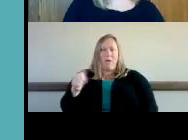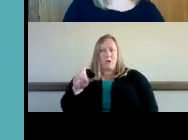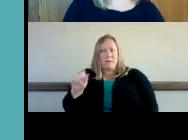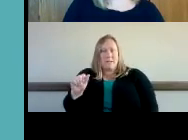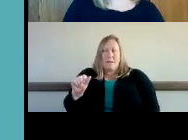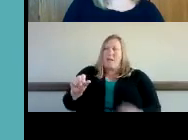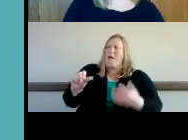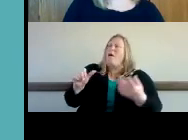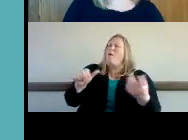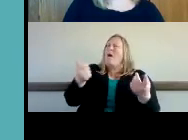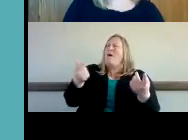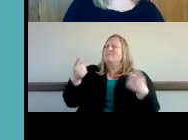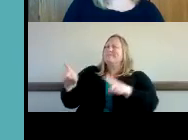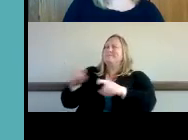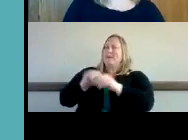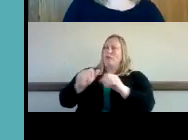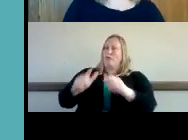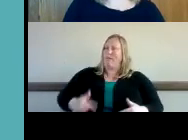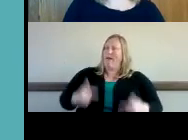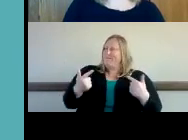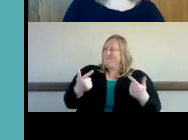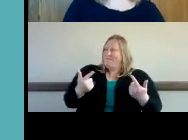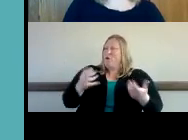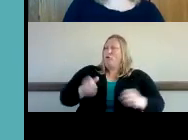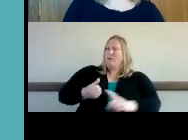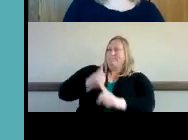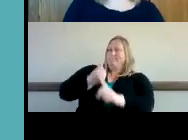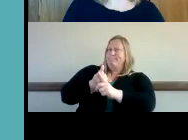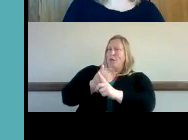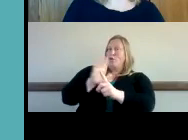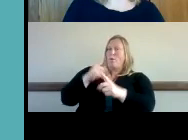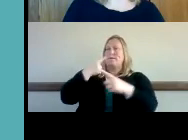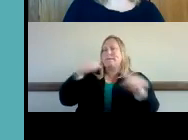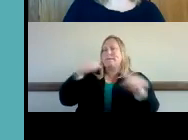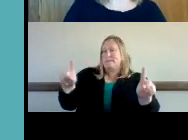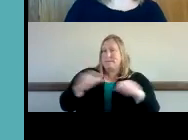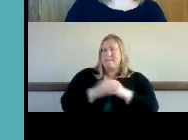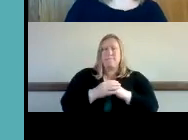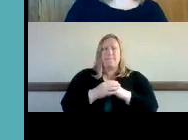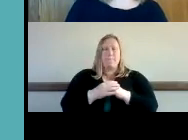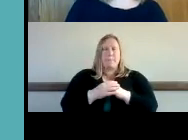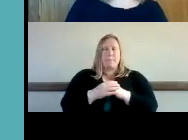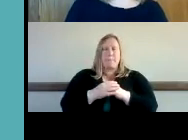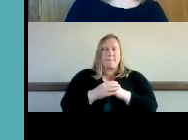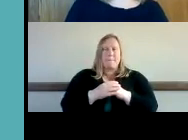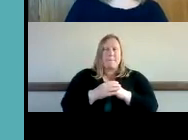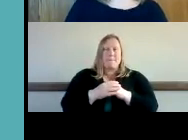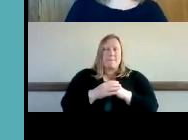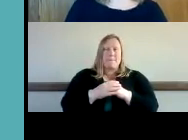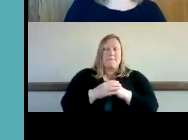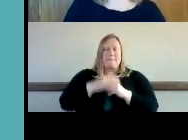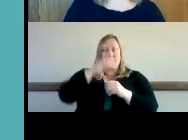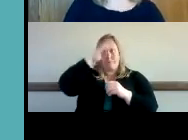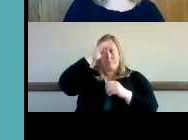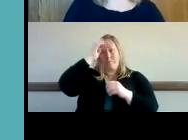going on in their life what is what else might impact their success and then we can determine what